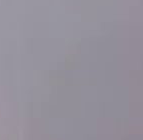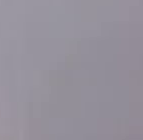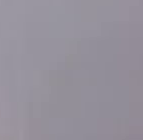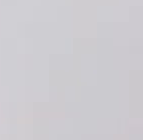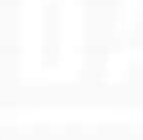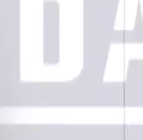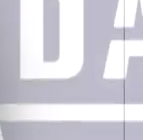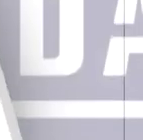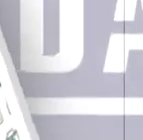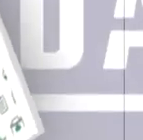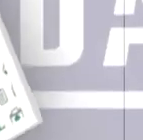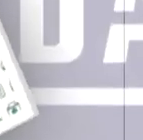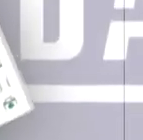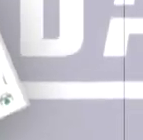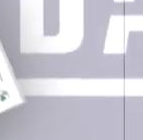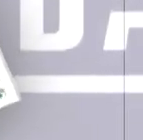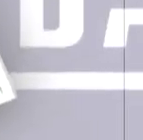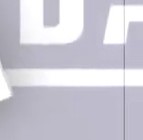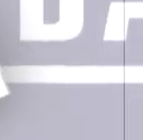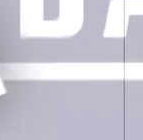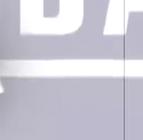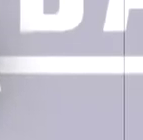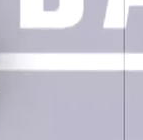nineteen londos.